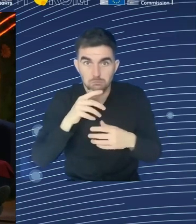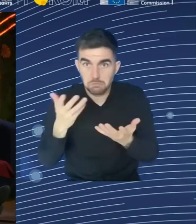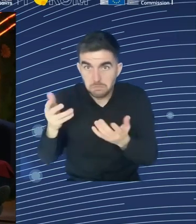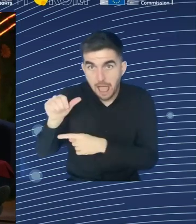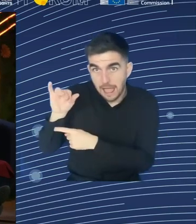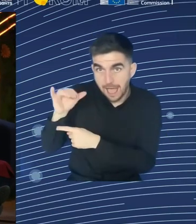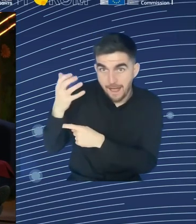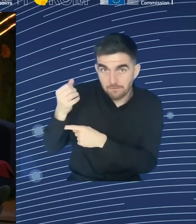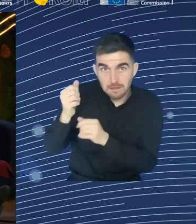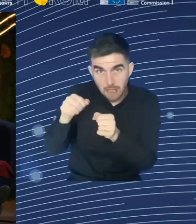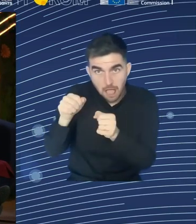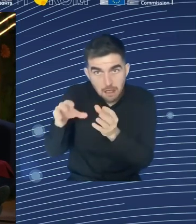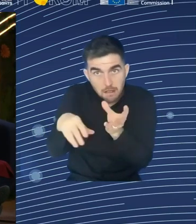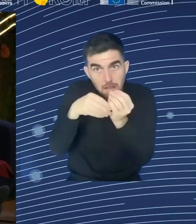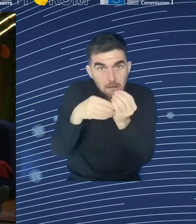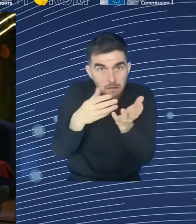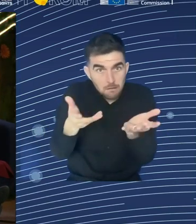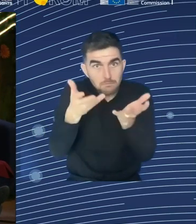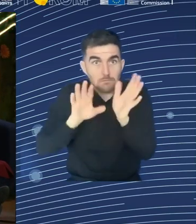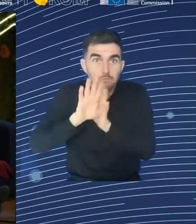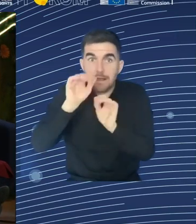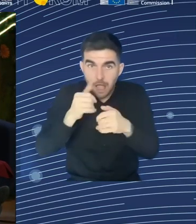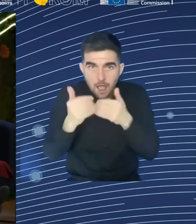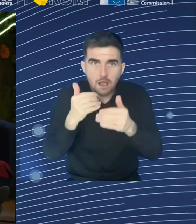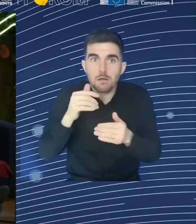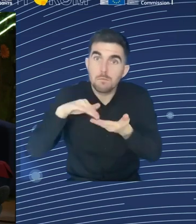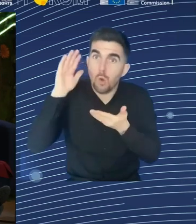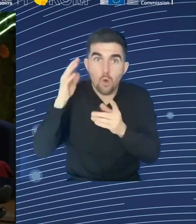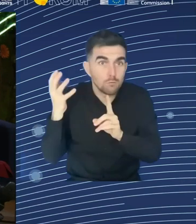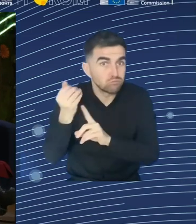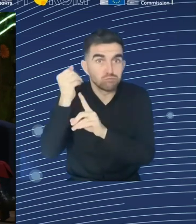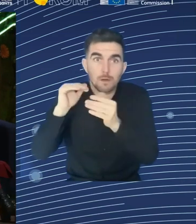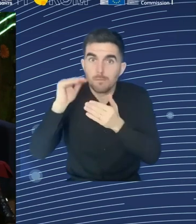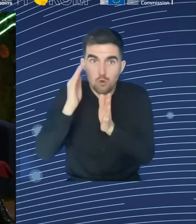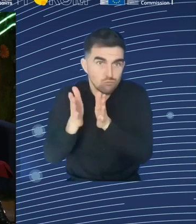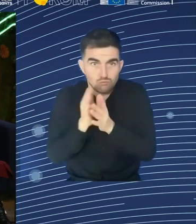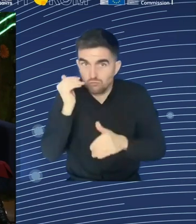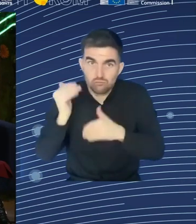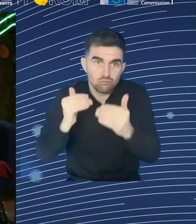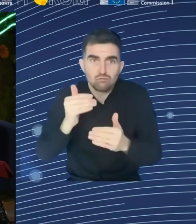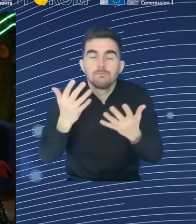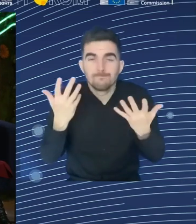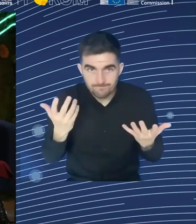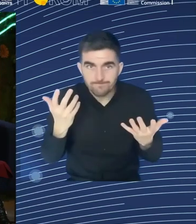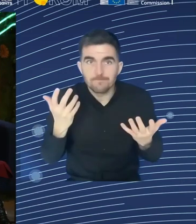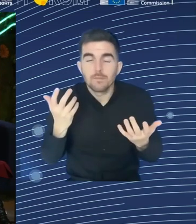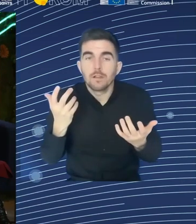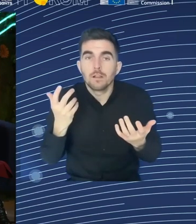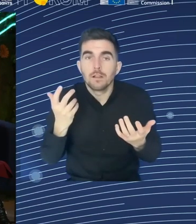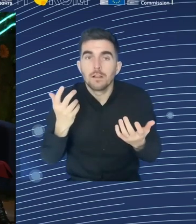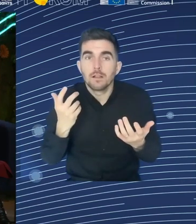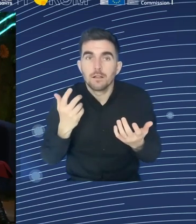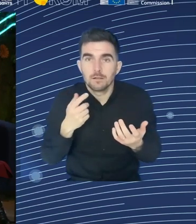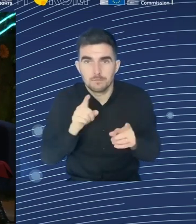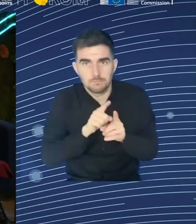issues, which is improving labor force participation more generally. So we know a lot of groups are underrepresented in the labor